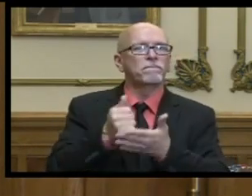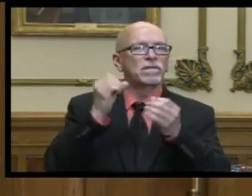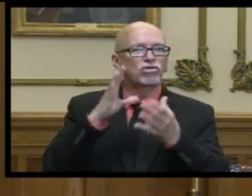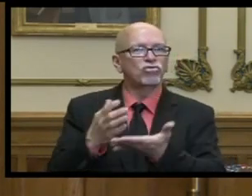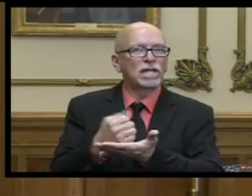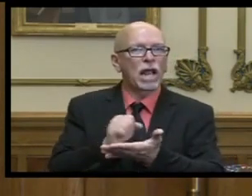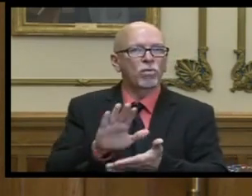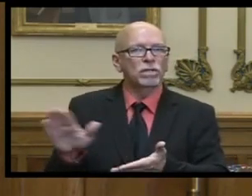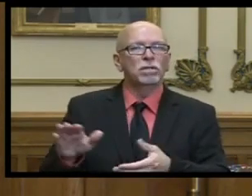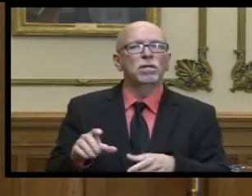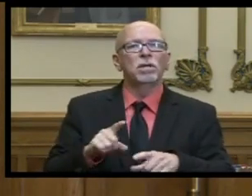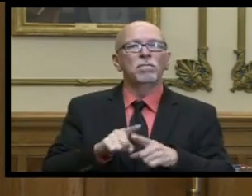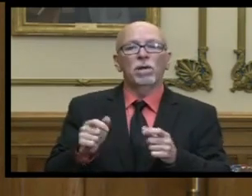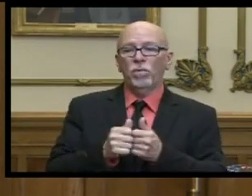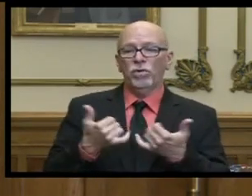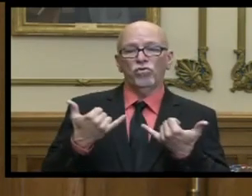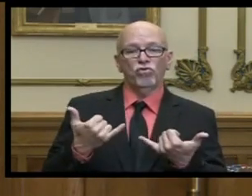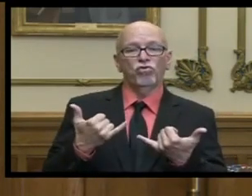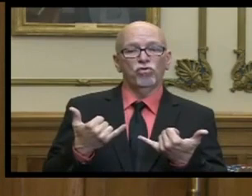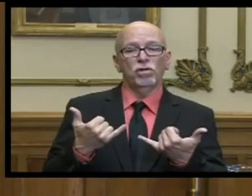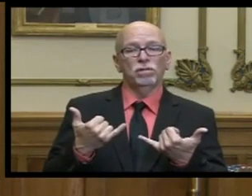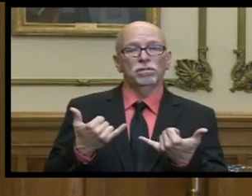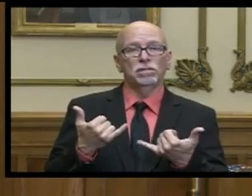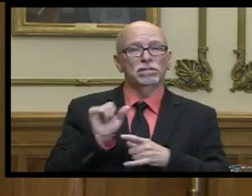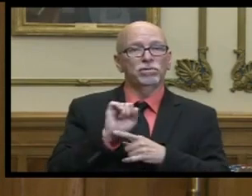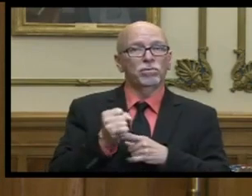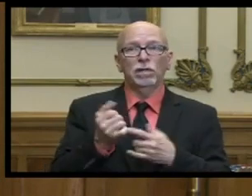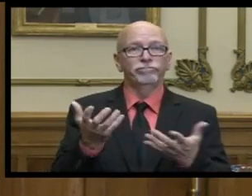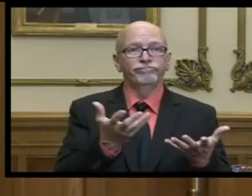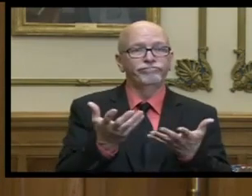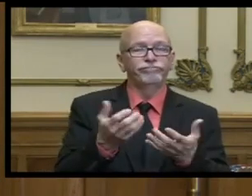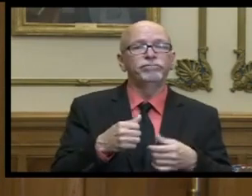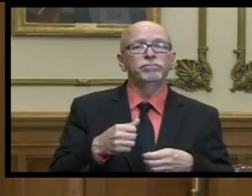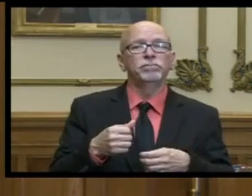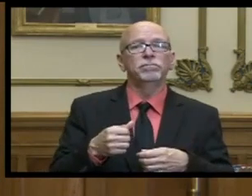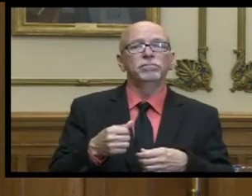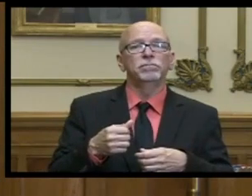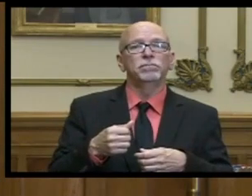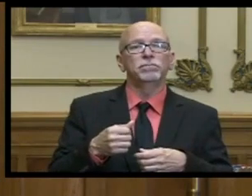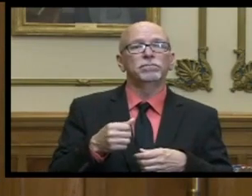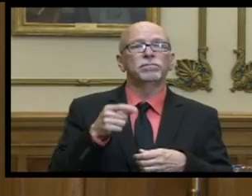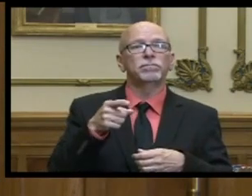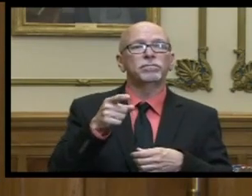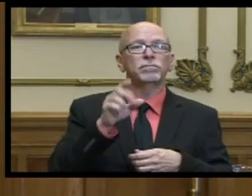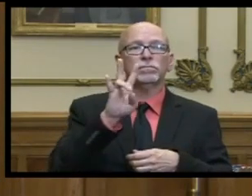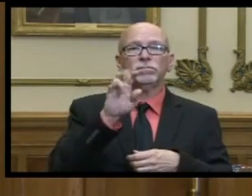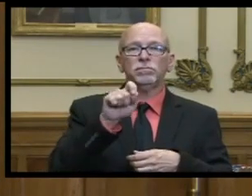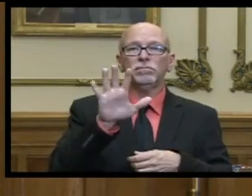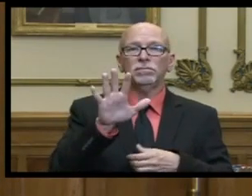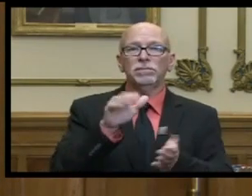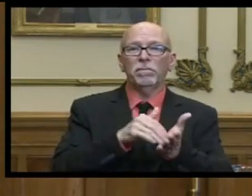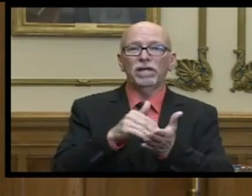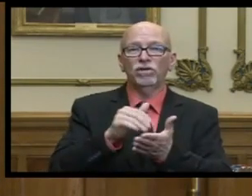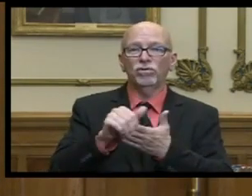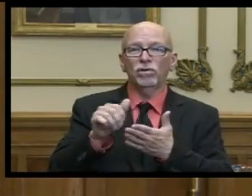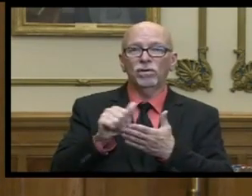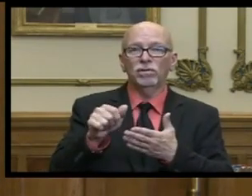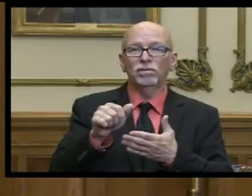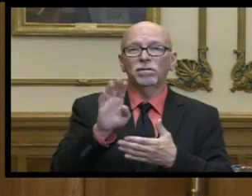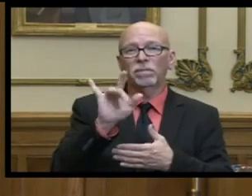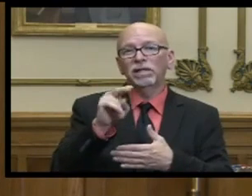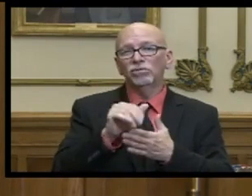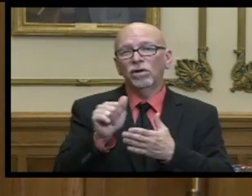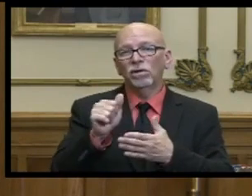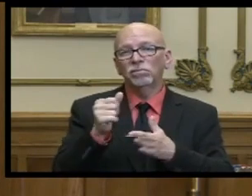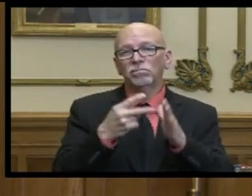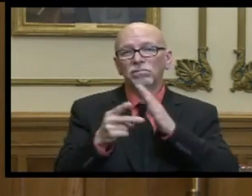salaries but with the current excuse me with the current situation um the 7.5 billion uh expected